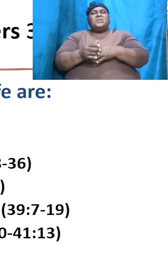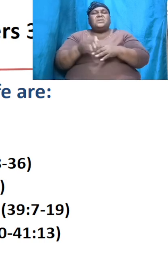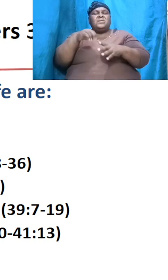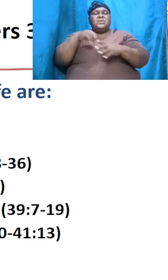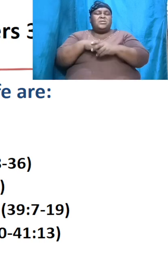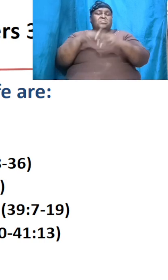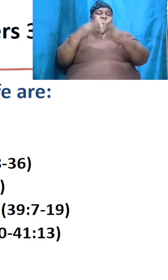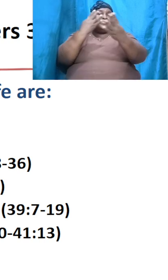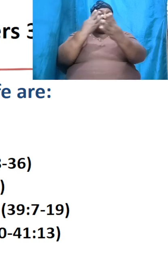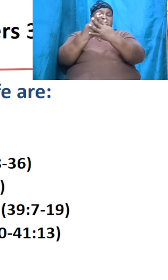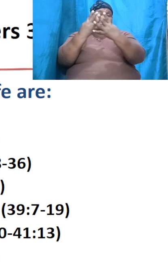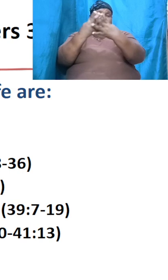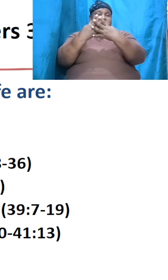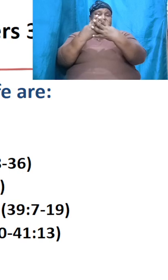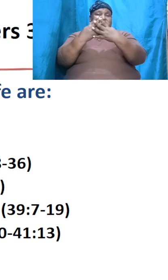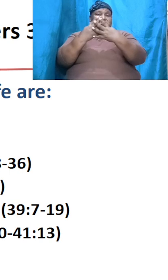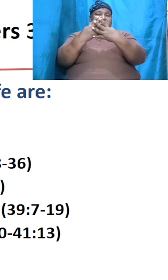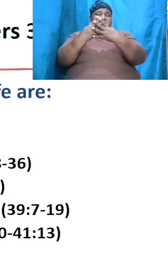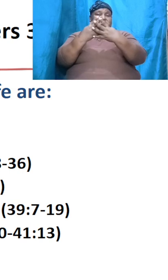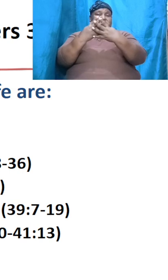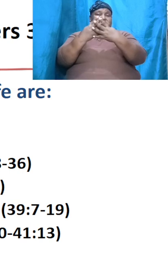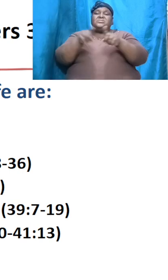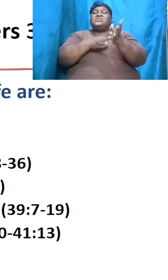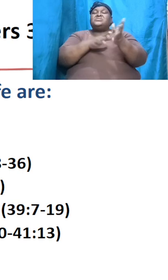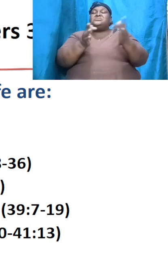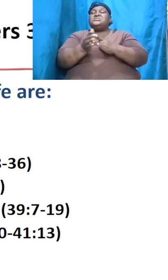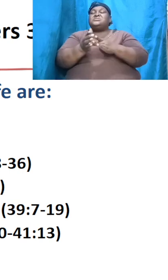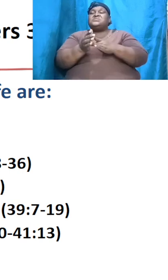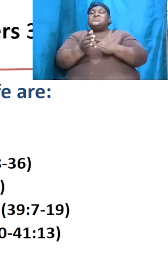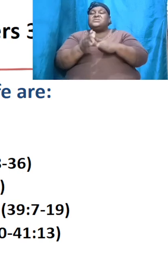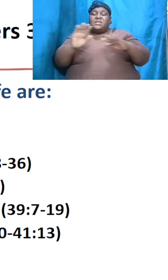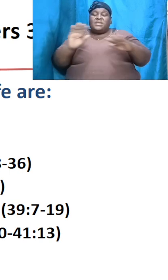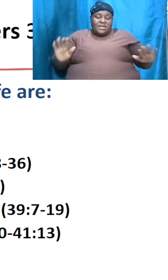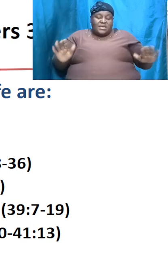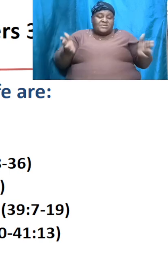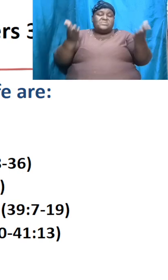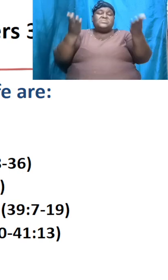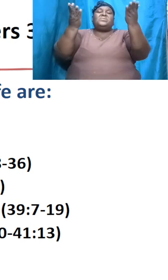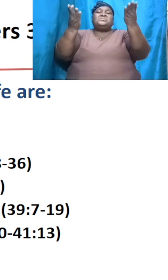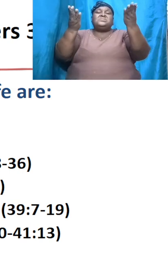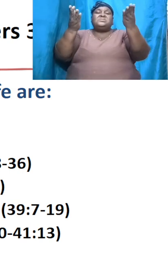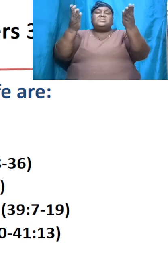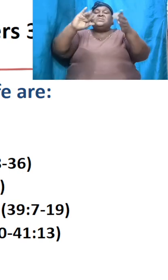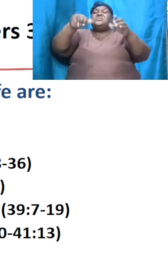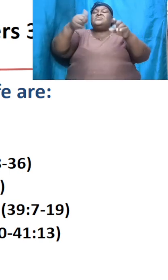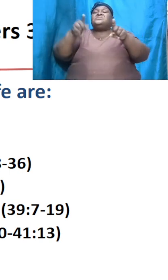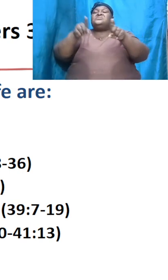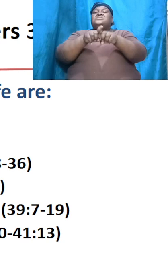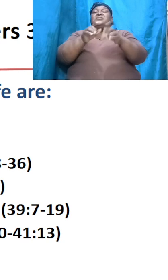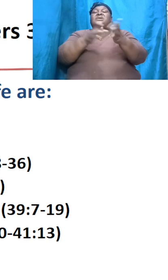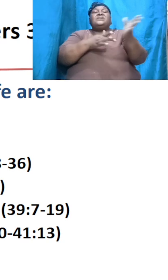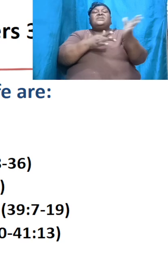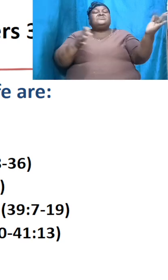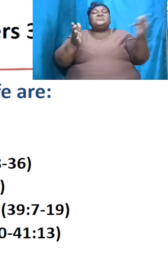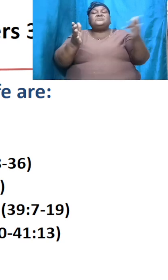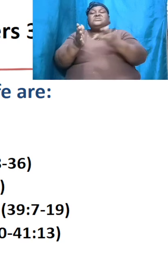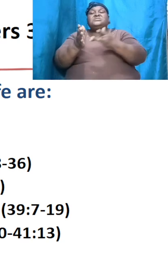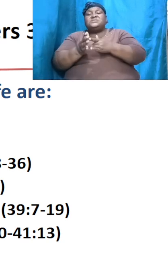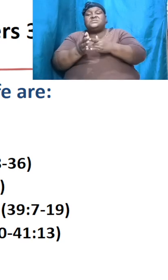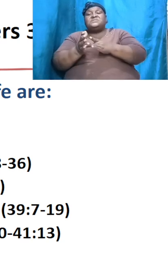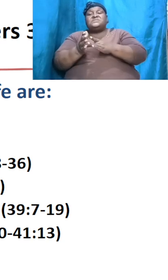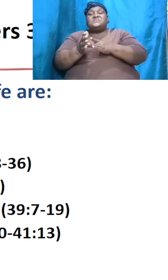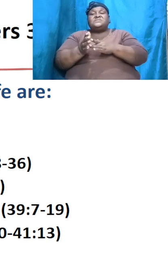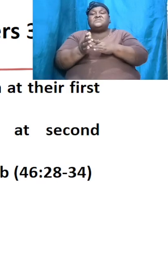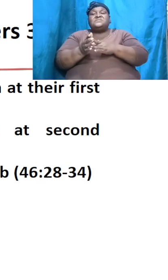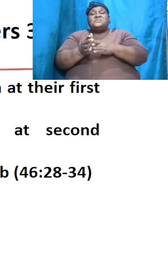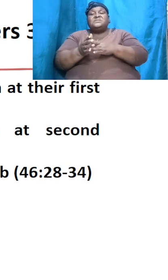just like Jesus was and he was ultimately exalted just like Jesus was